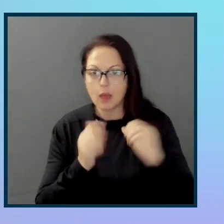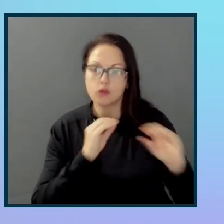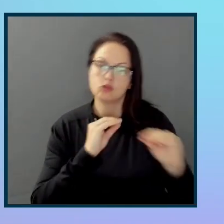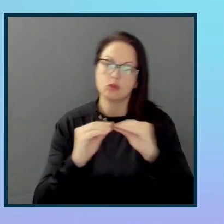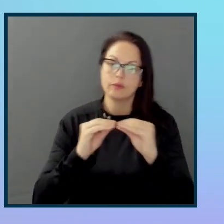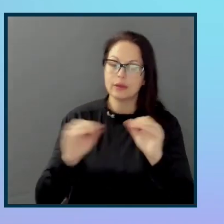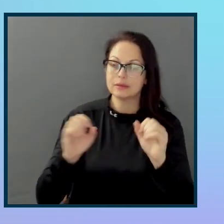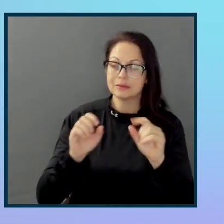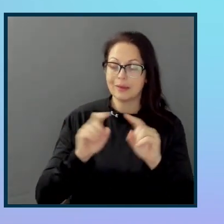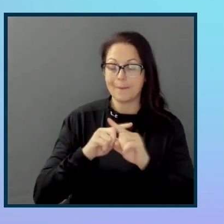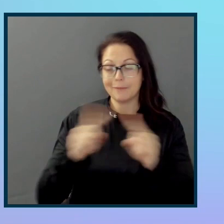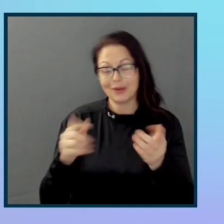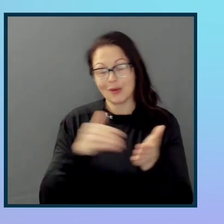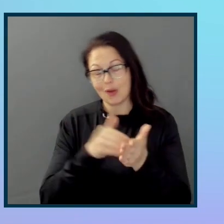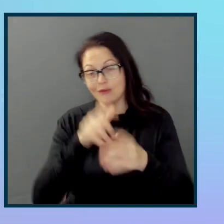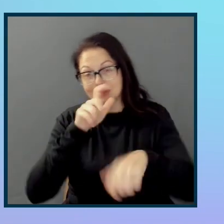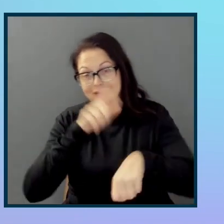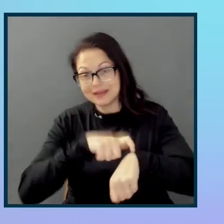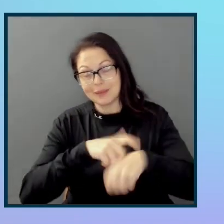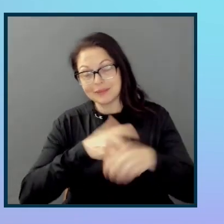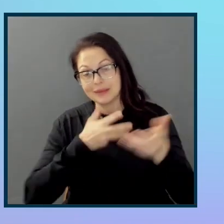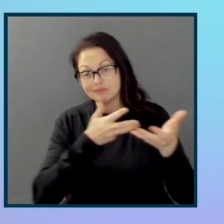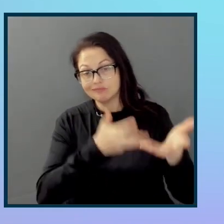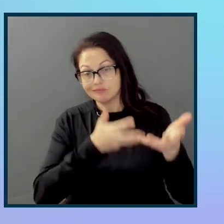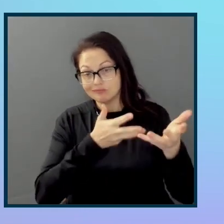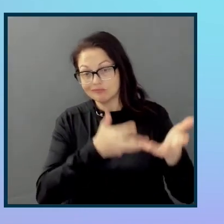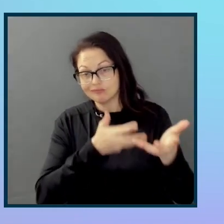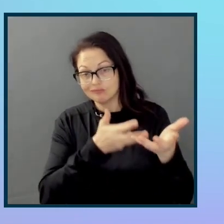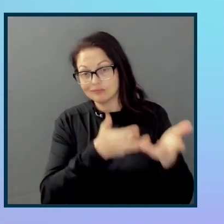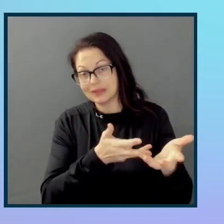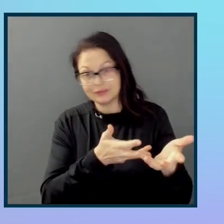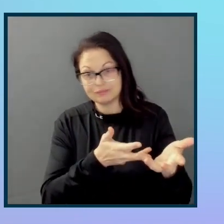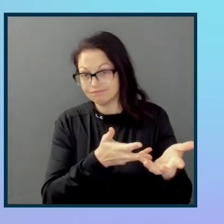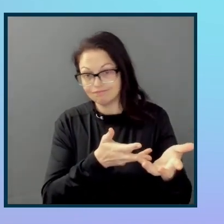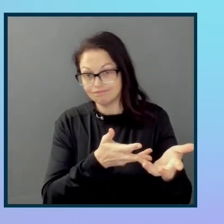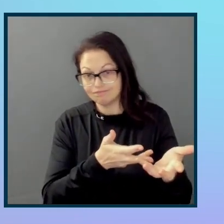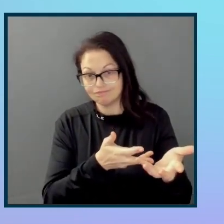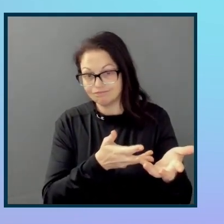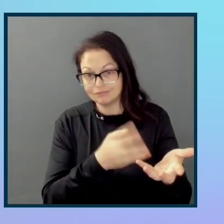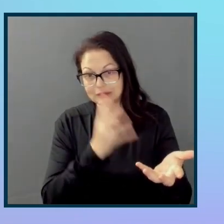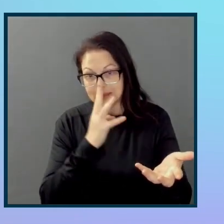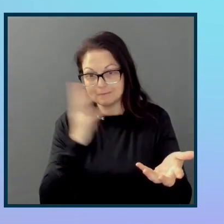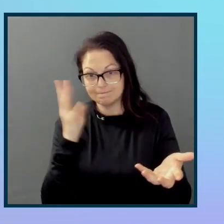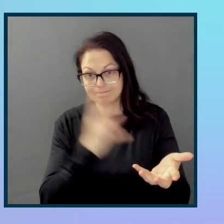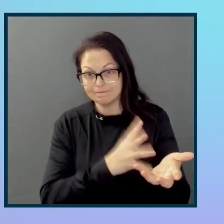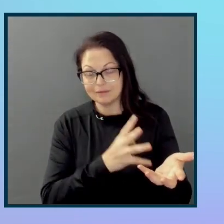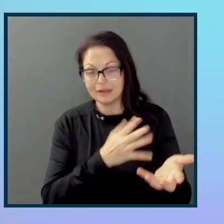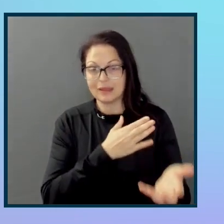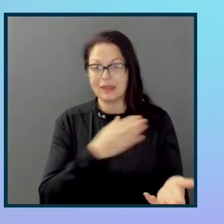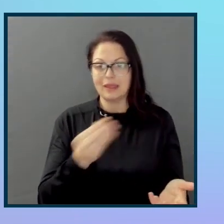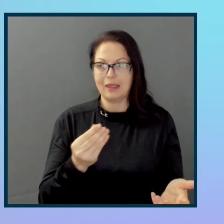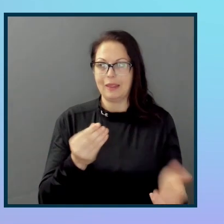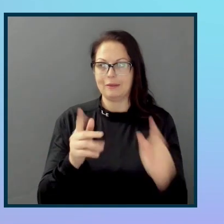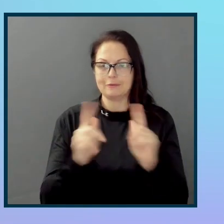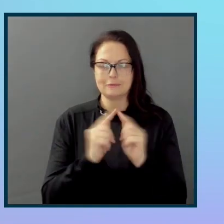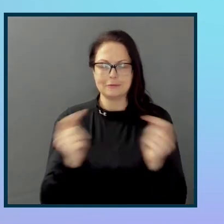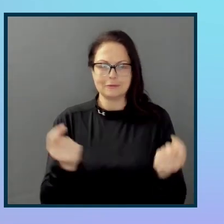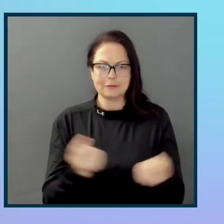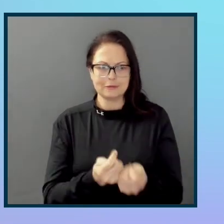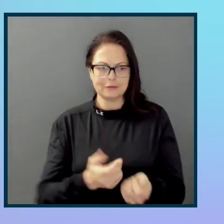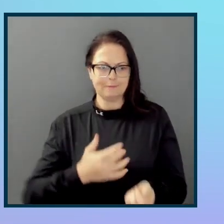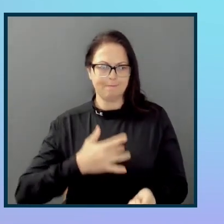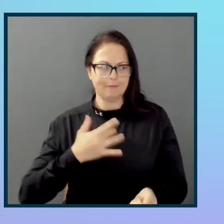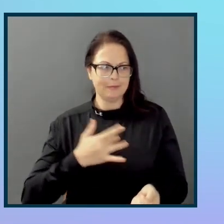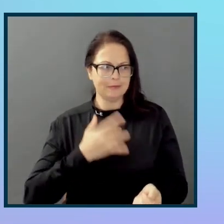filling up space or they become this sort of weight around the team's neck where they think, oh, we've got to go fix that.